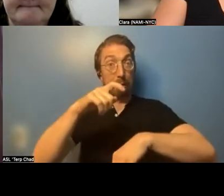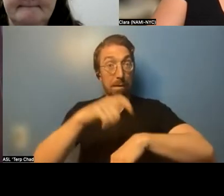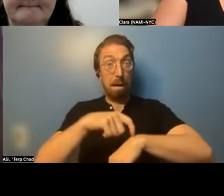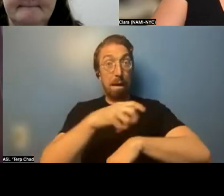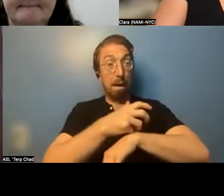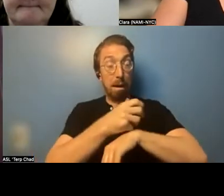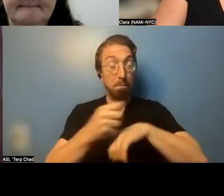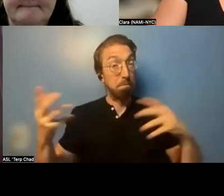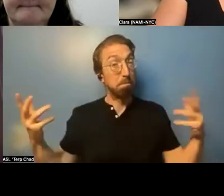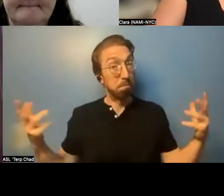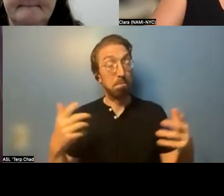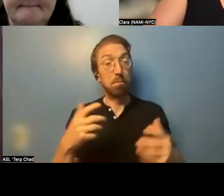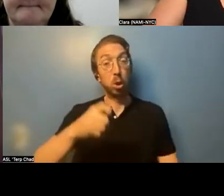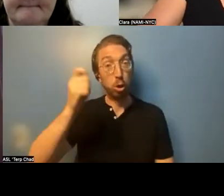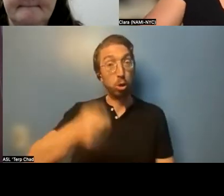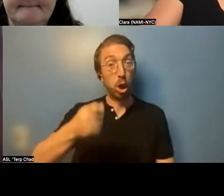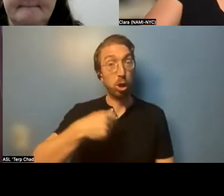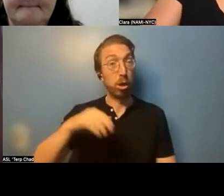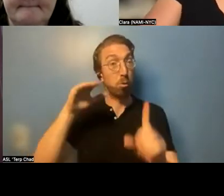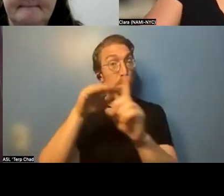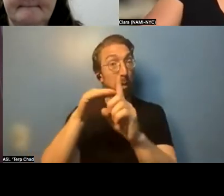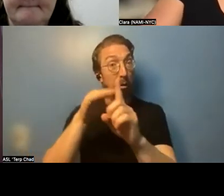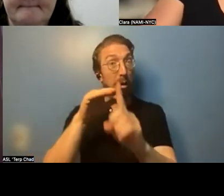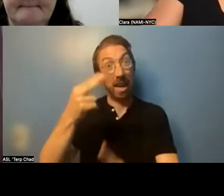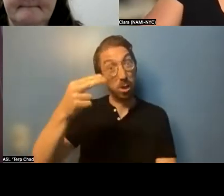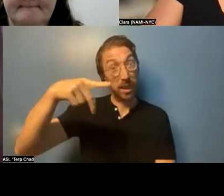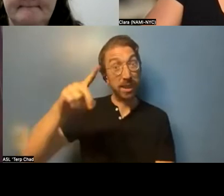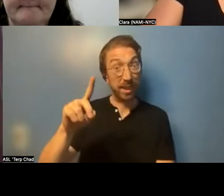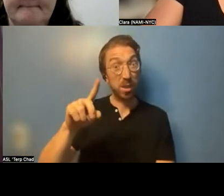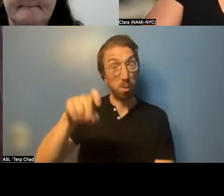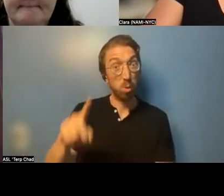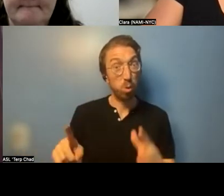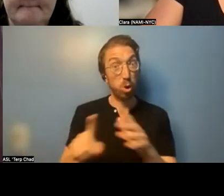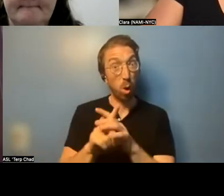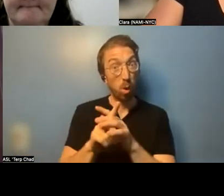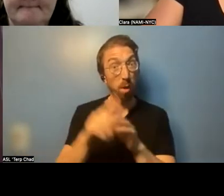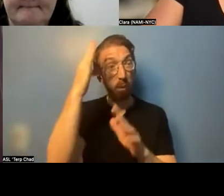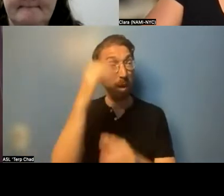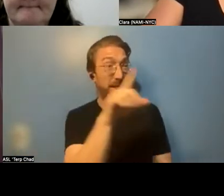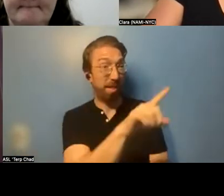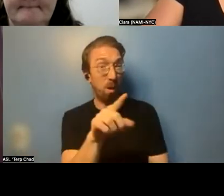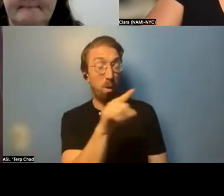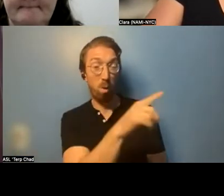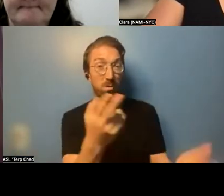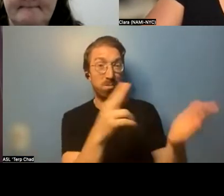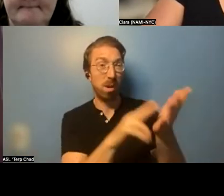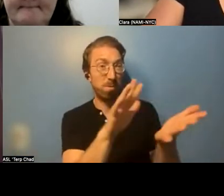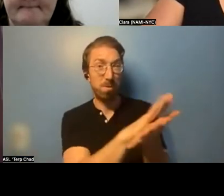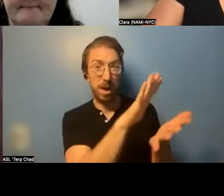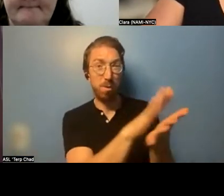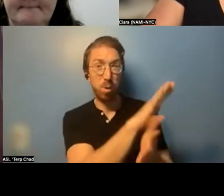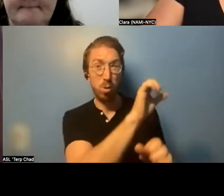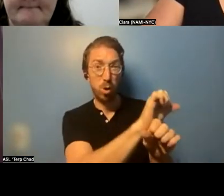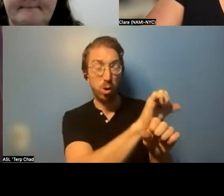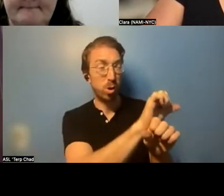the judge, said, okay, well, you know, isn't HPD supposed to be here? Because the landlord signed a paper that said that,